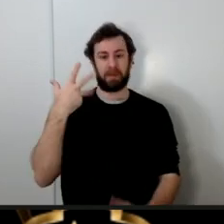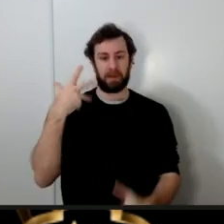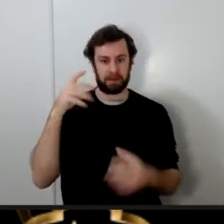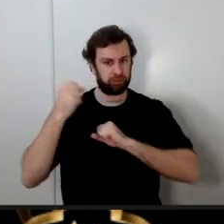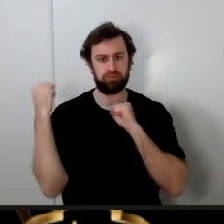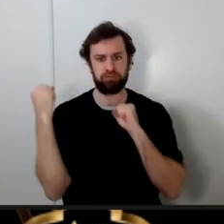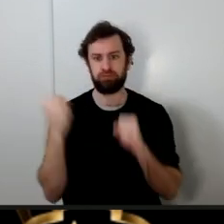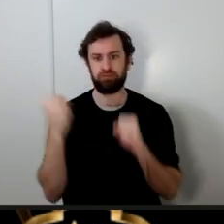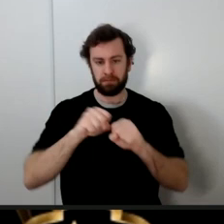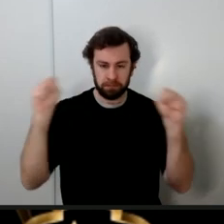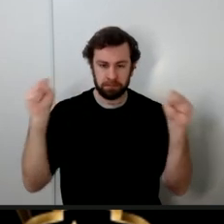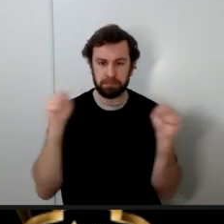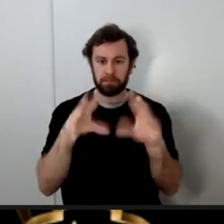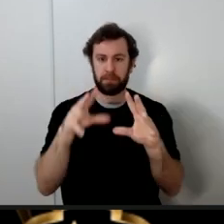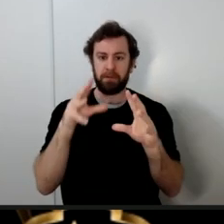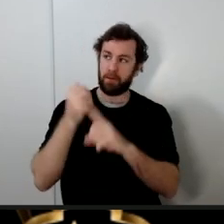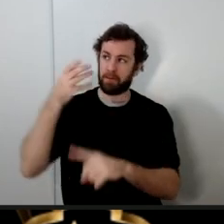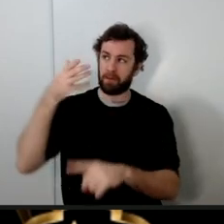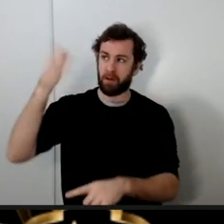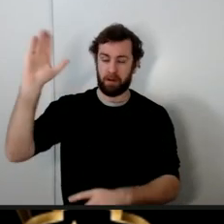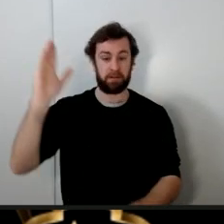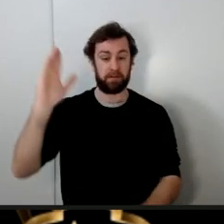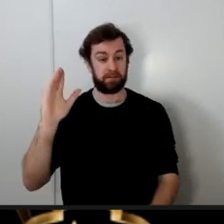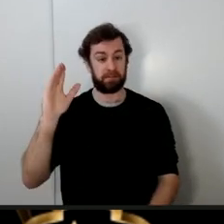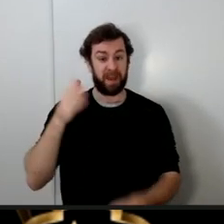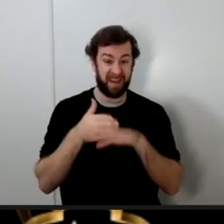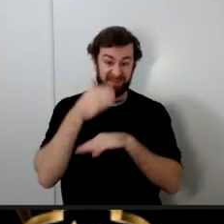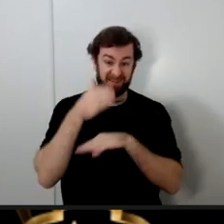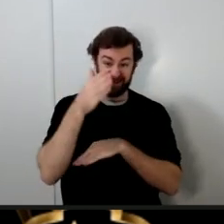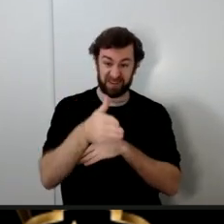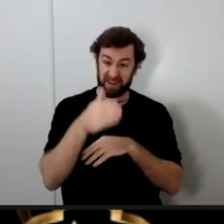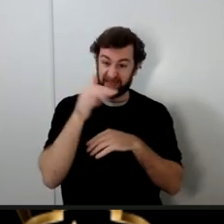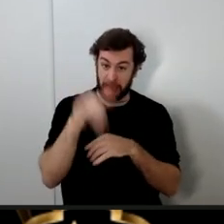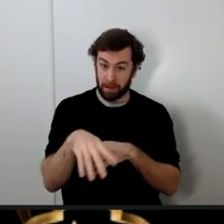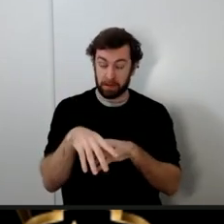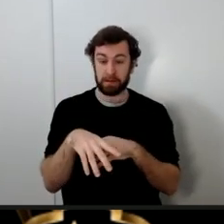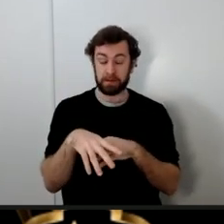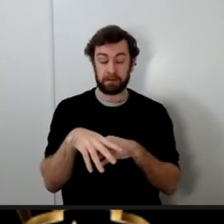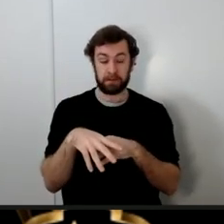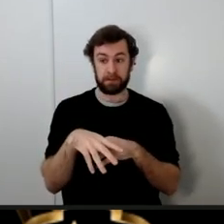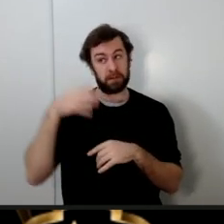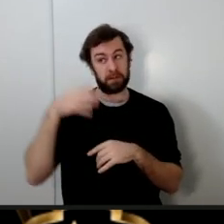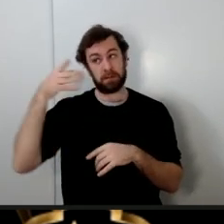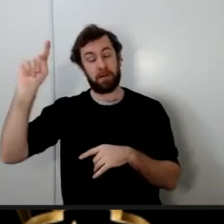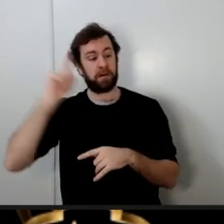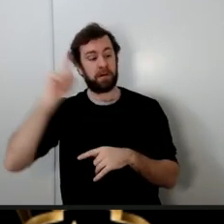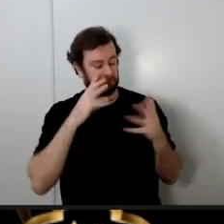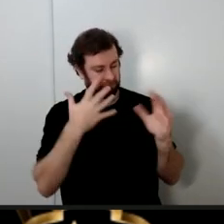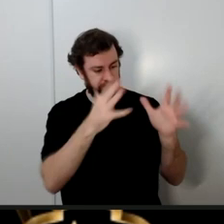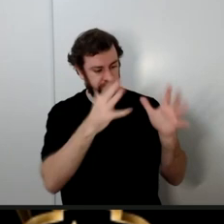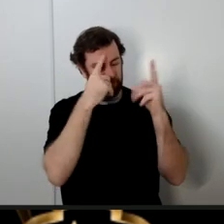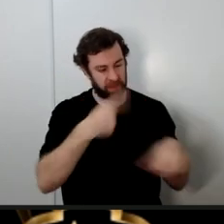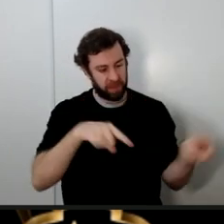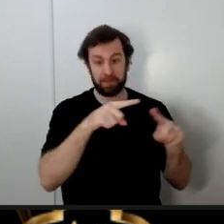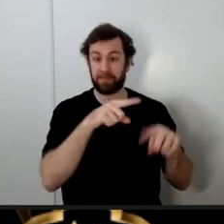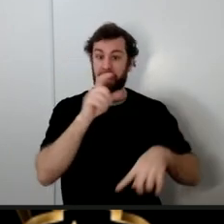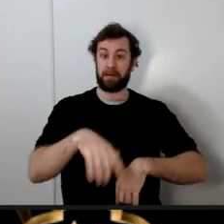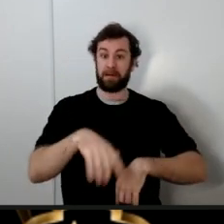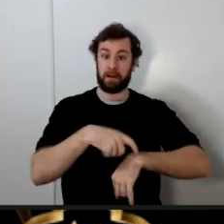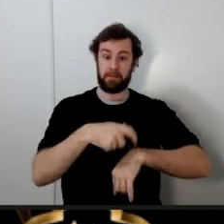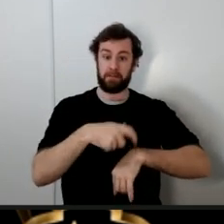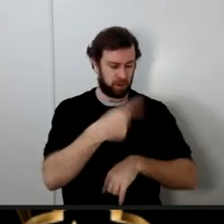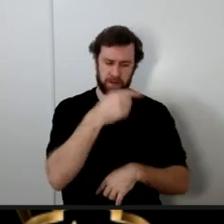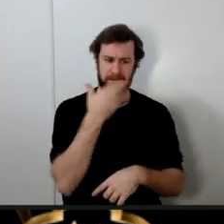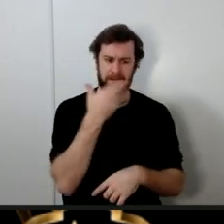all those miracles this nation which Allah praises in the Holy Quran that at the time you were the best of nations